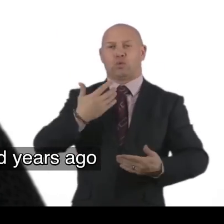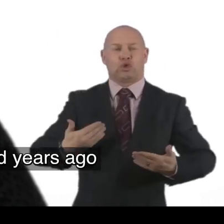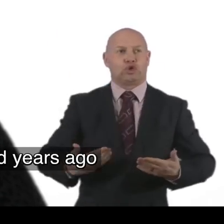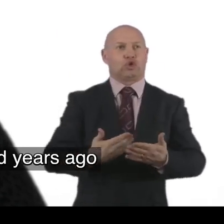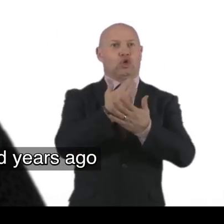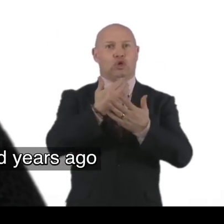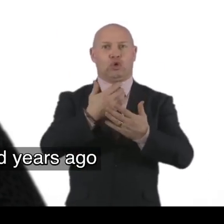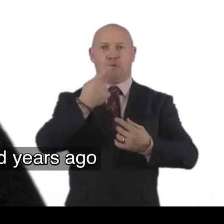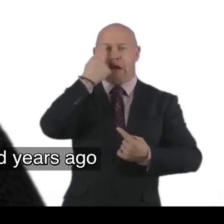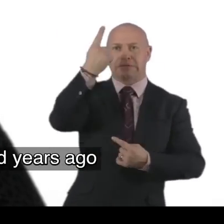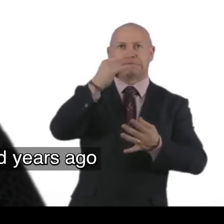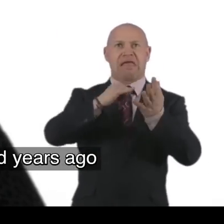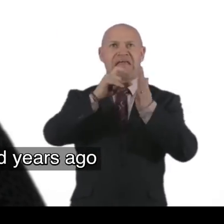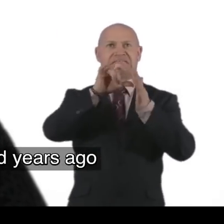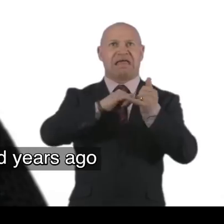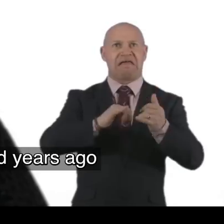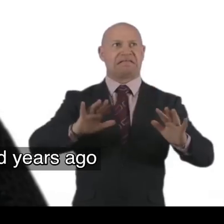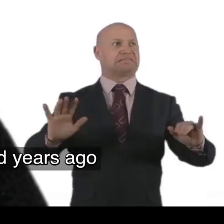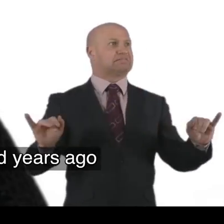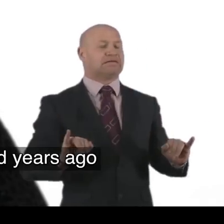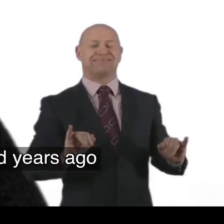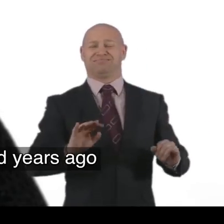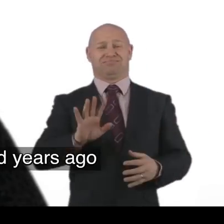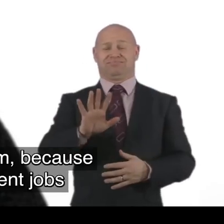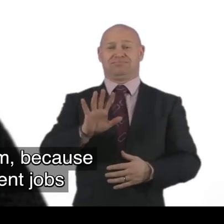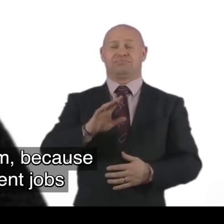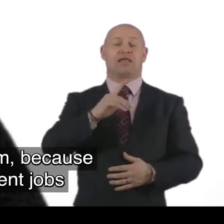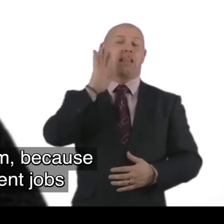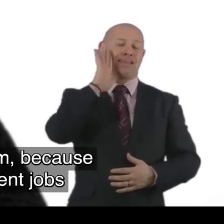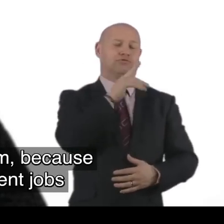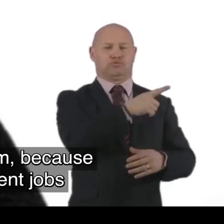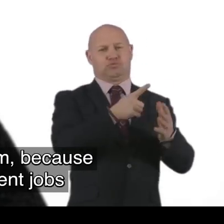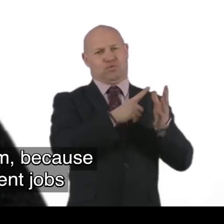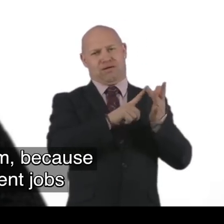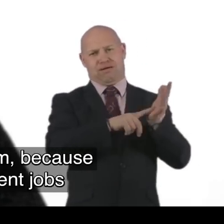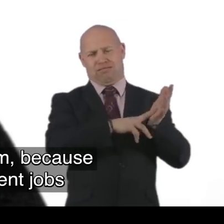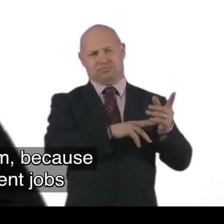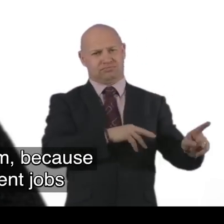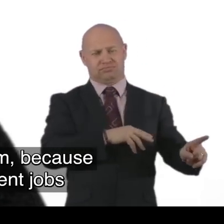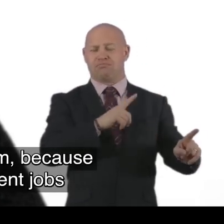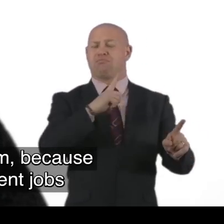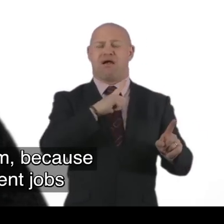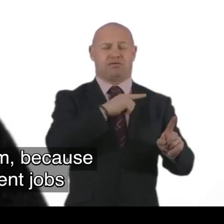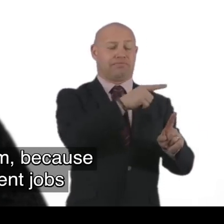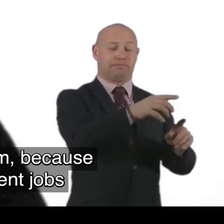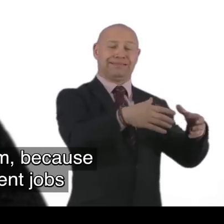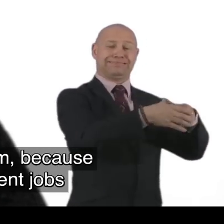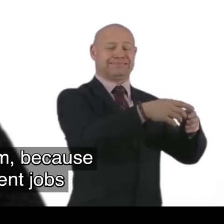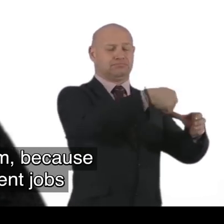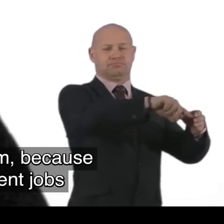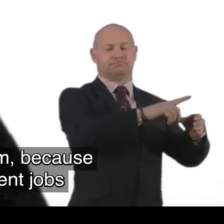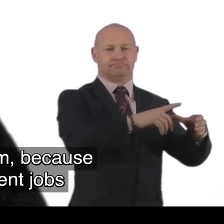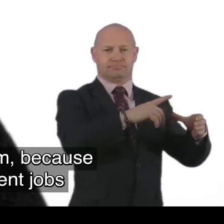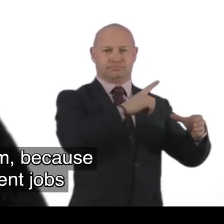ago. When it was all new. Coming out. But. Just. Take their advice. Listen. And.